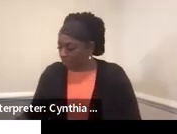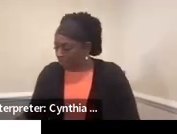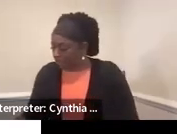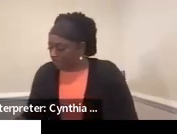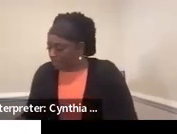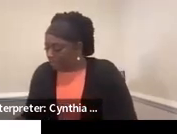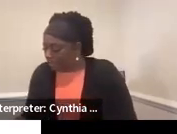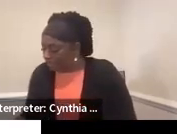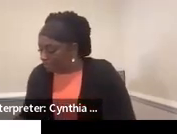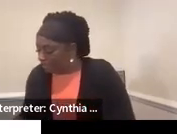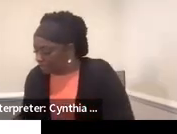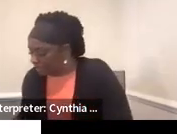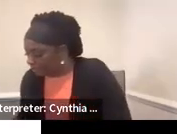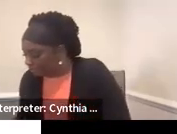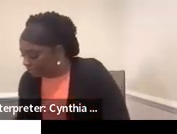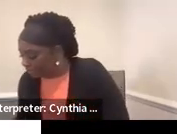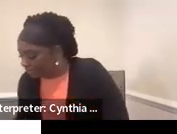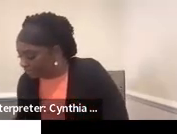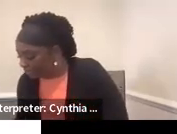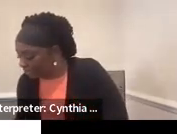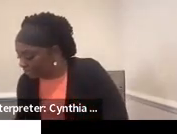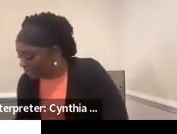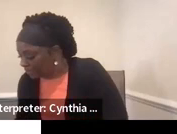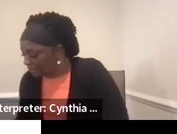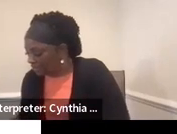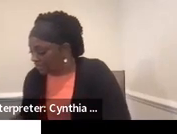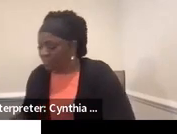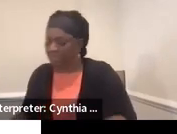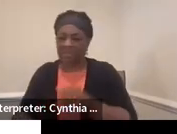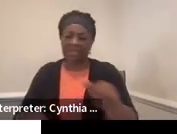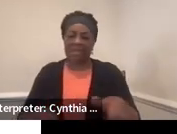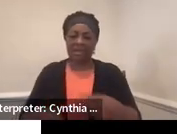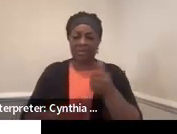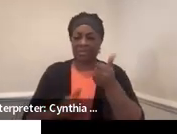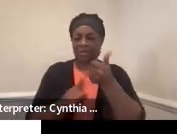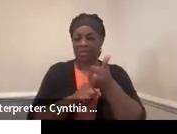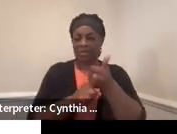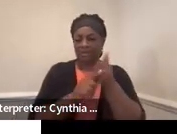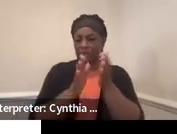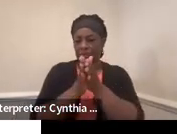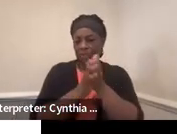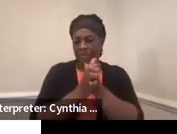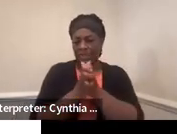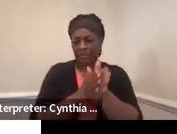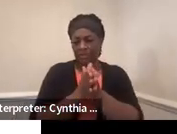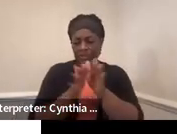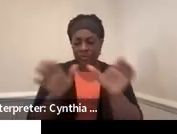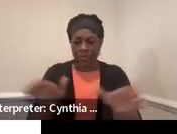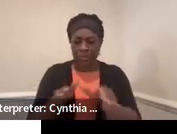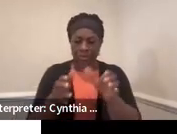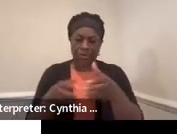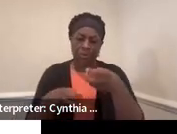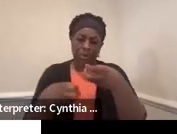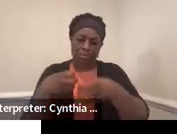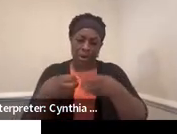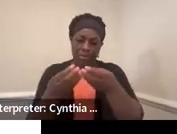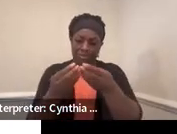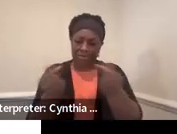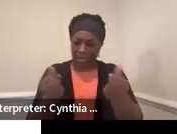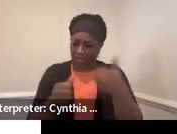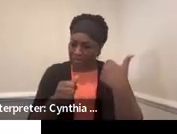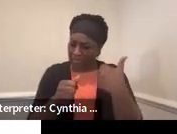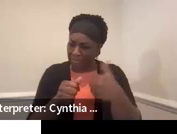So another couple of pieces of information about the self-determination is to encourage problem-solving. We talked about that.